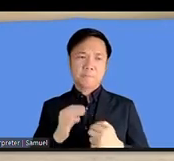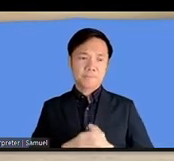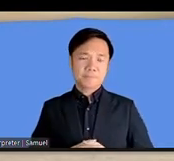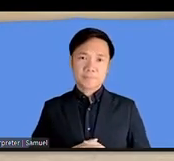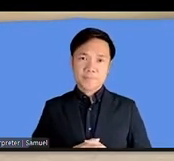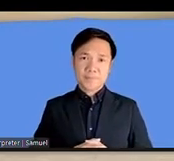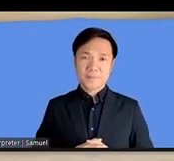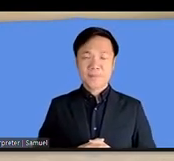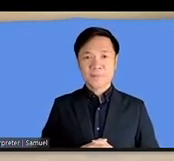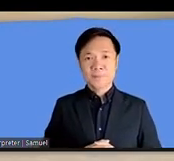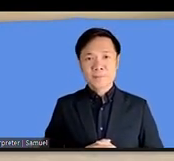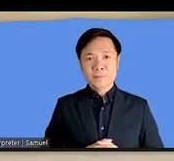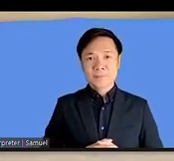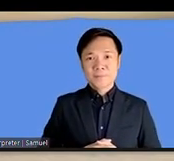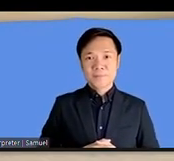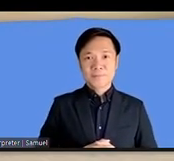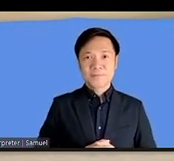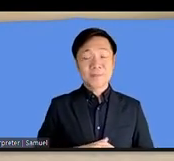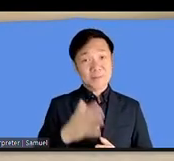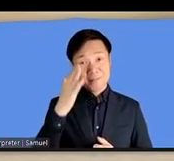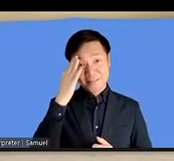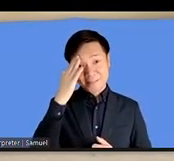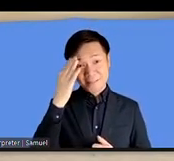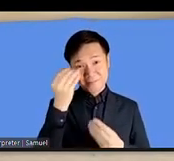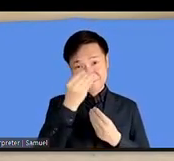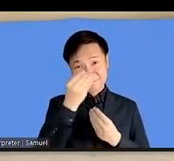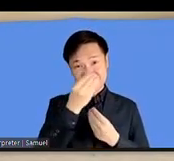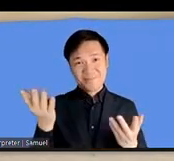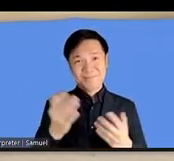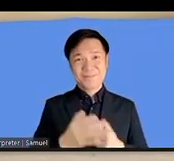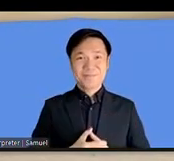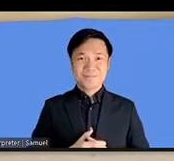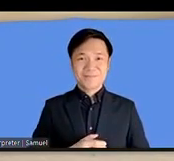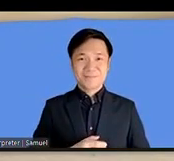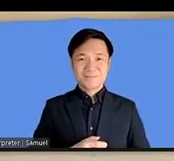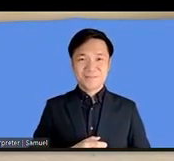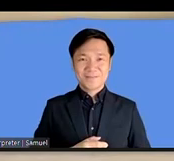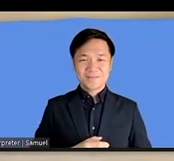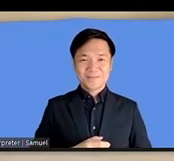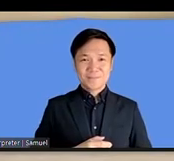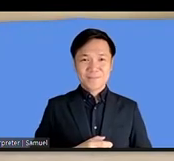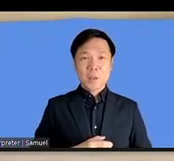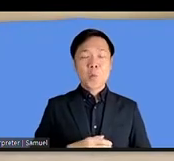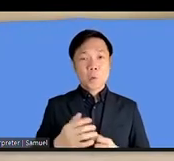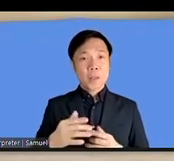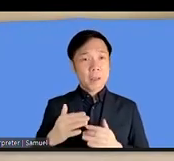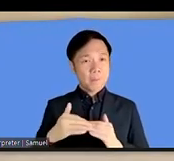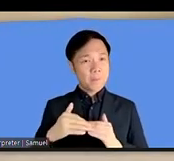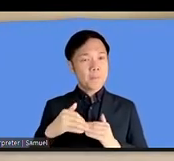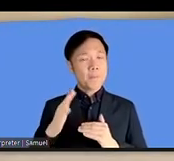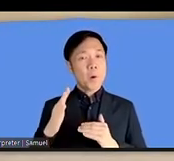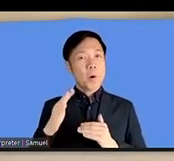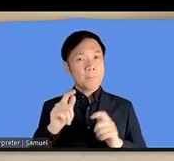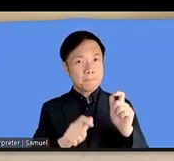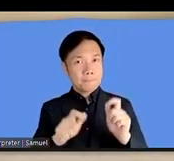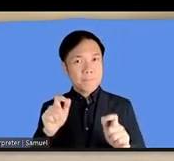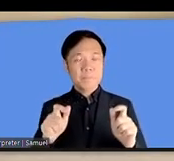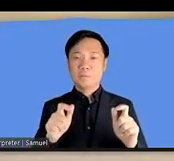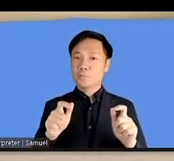so that's what i think for you know we need more continue to use some human resources for that